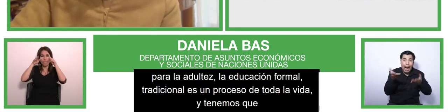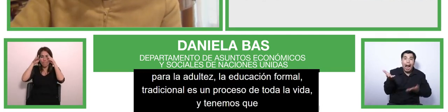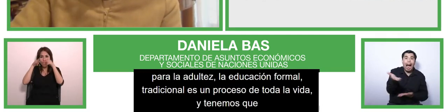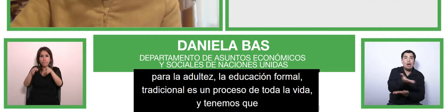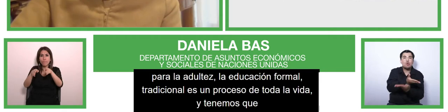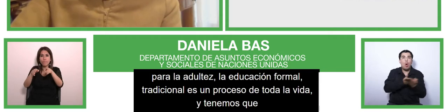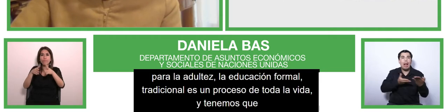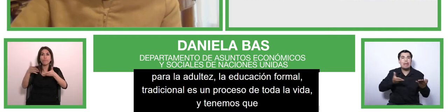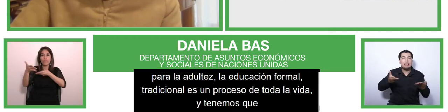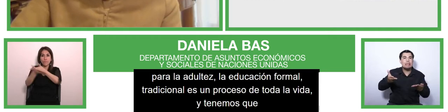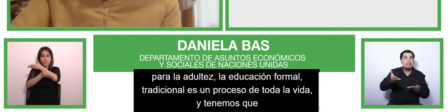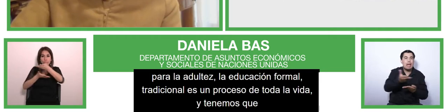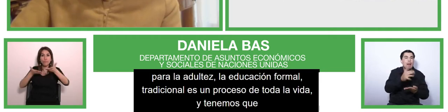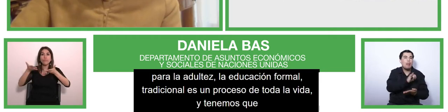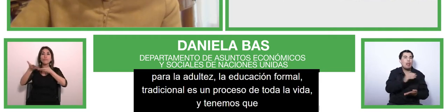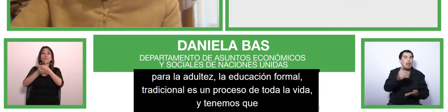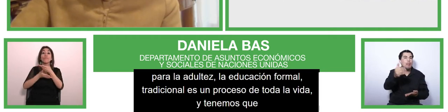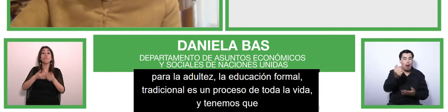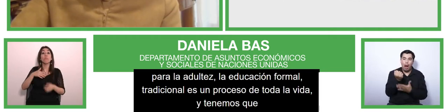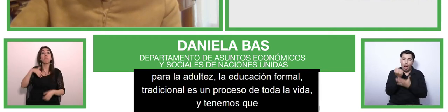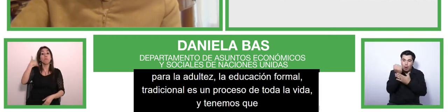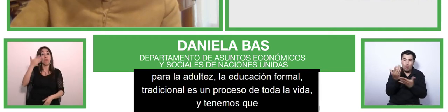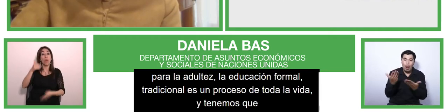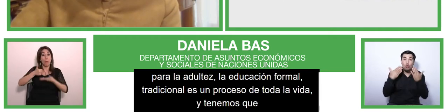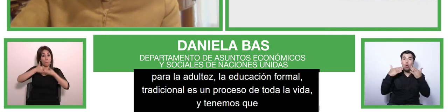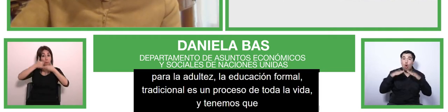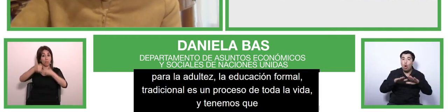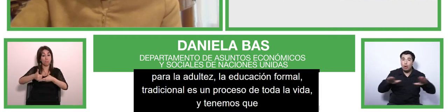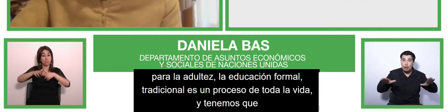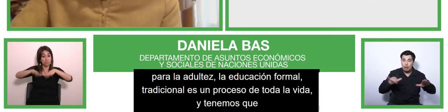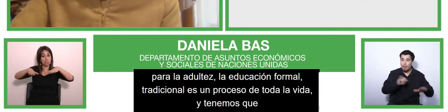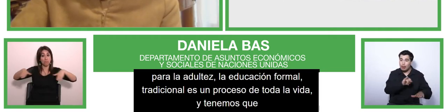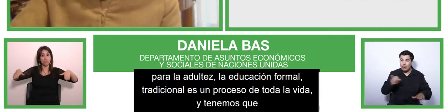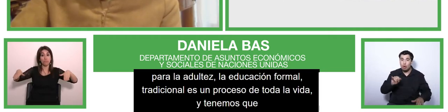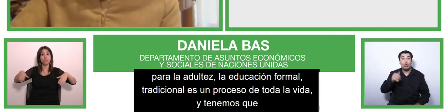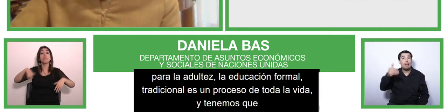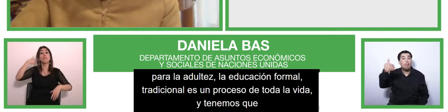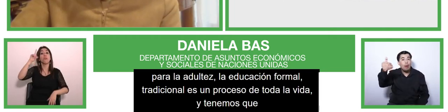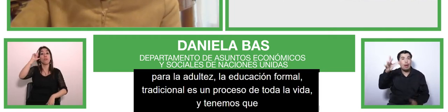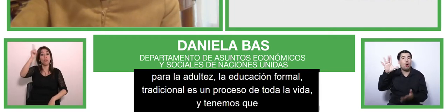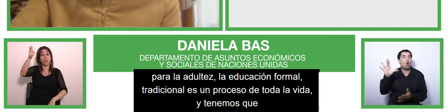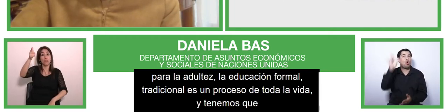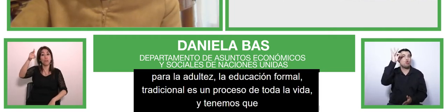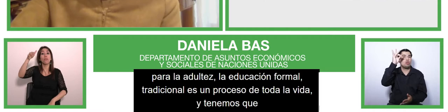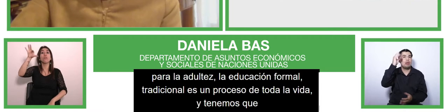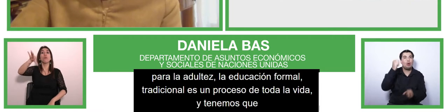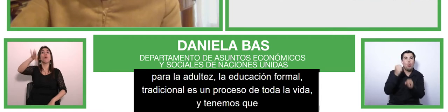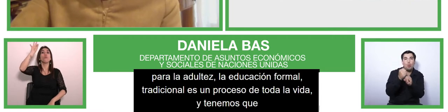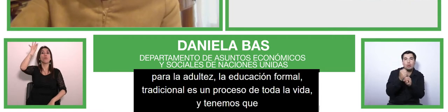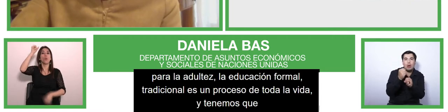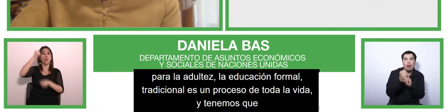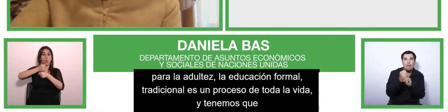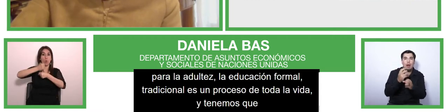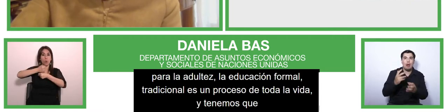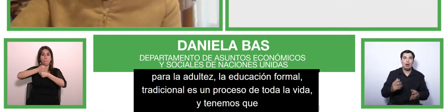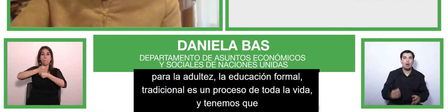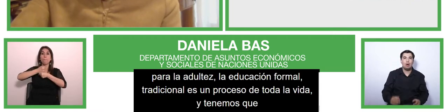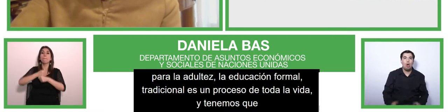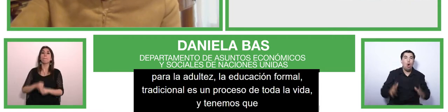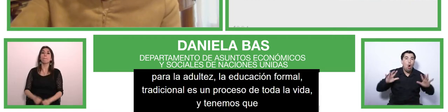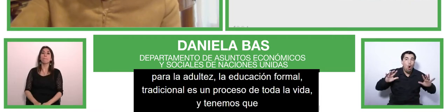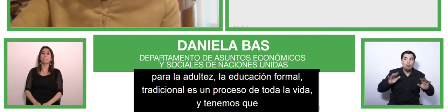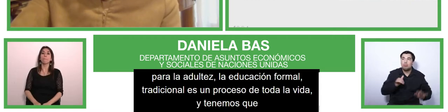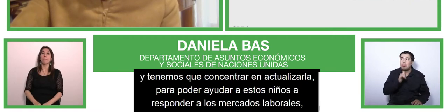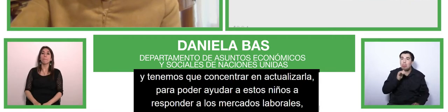market either as an employee or an employer and entrepreneur in providing products and services